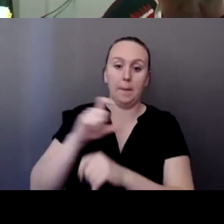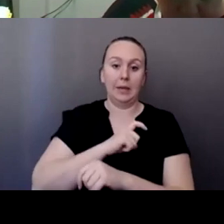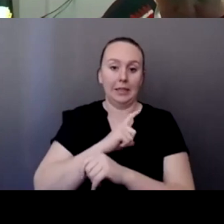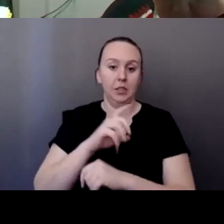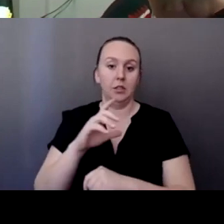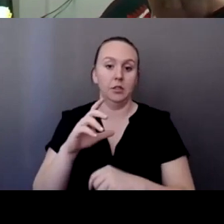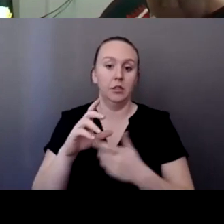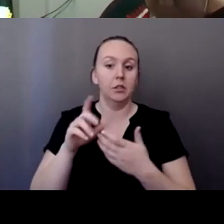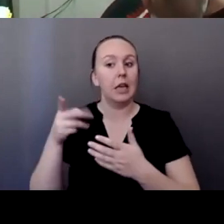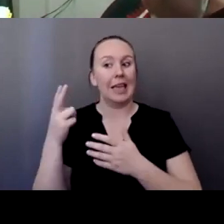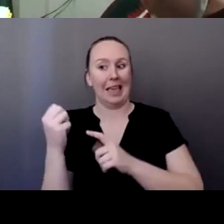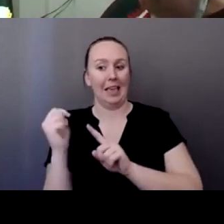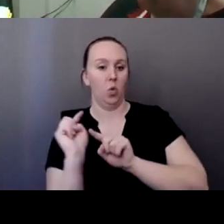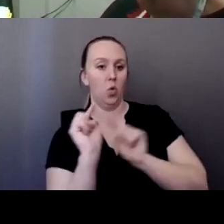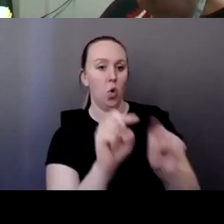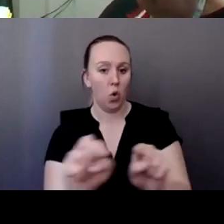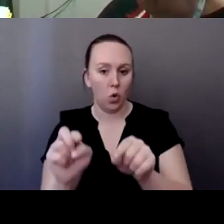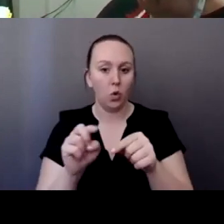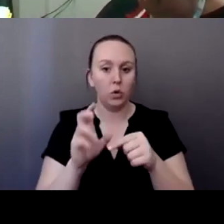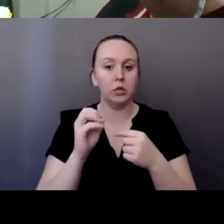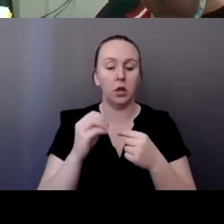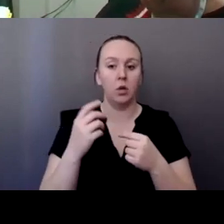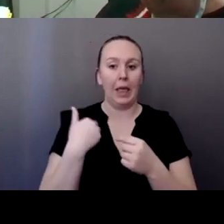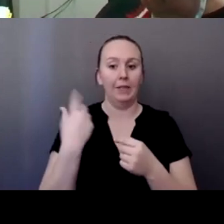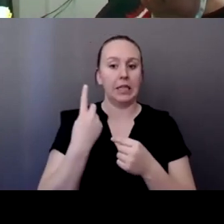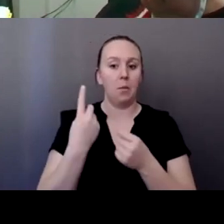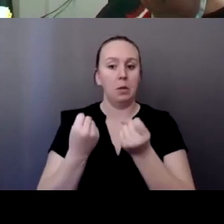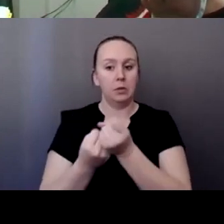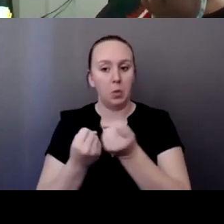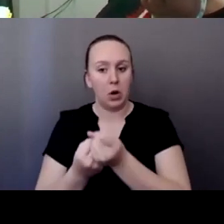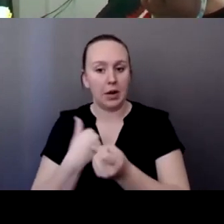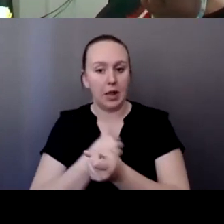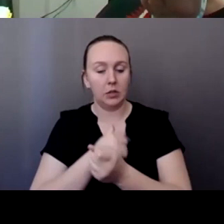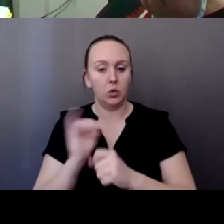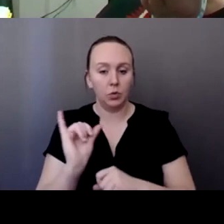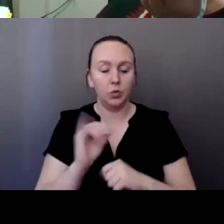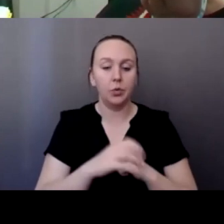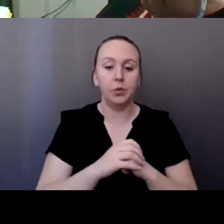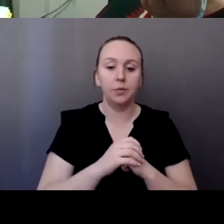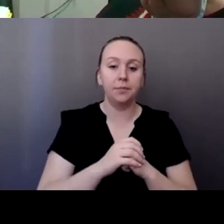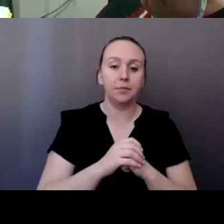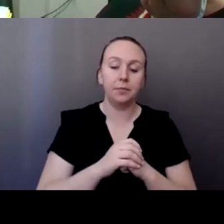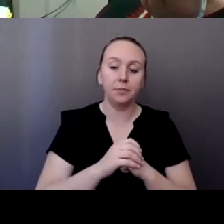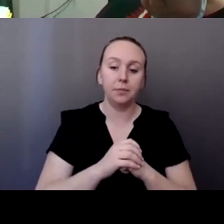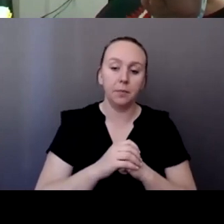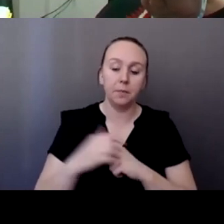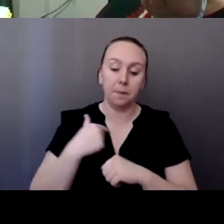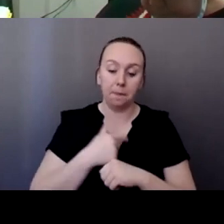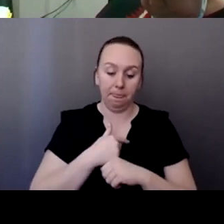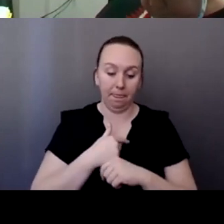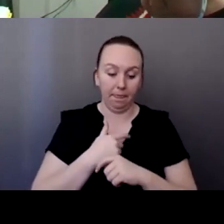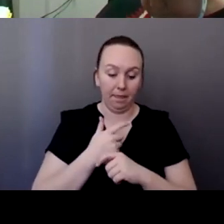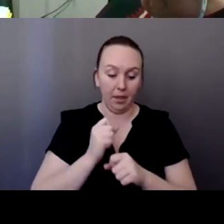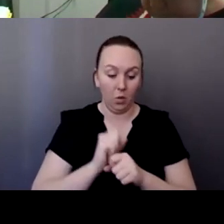these places. So we also have someone backing us up at the same time. Like we have, um, we work